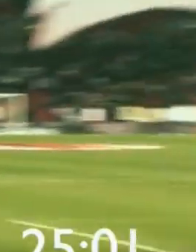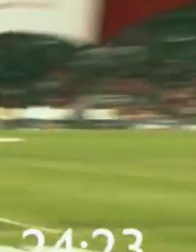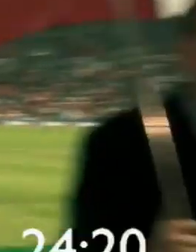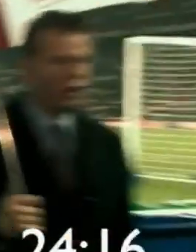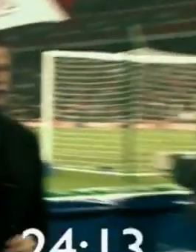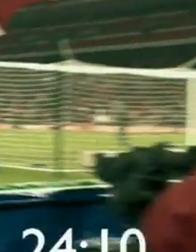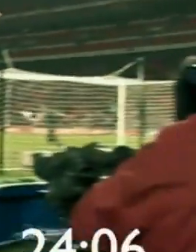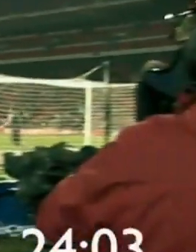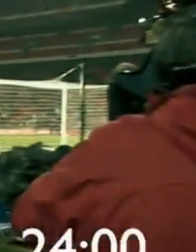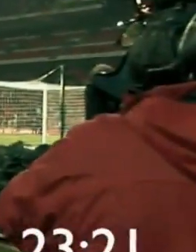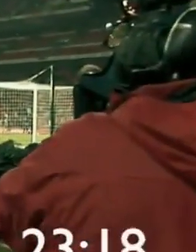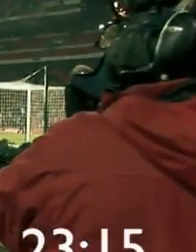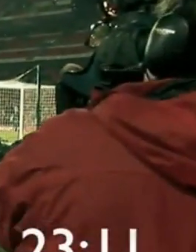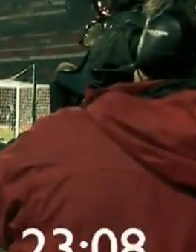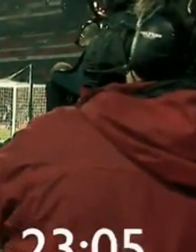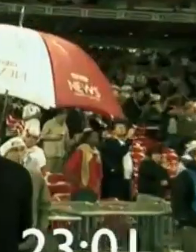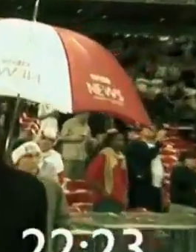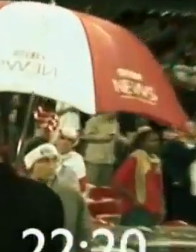We'll see next